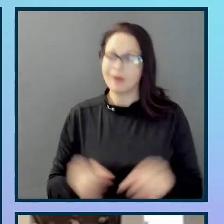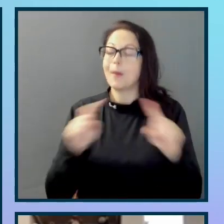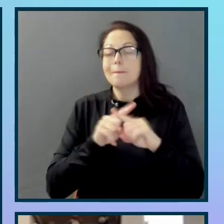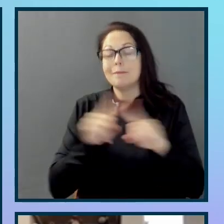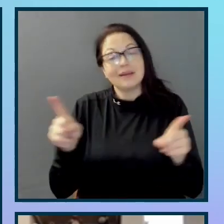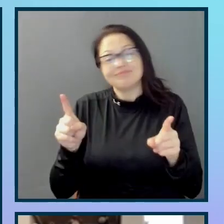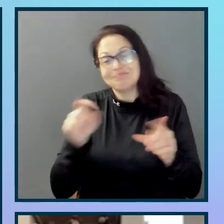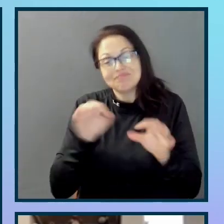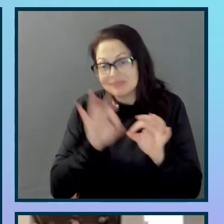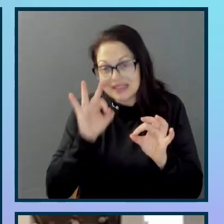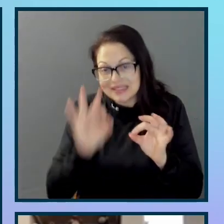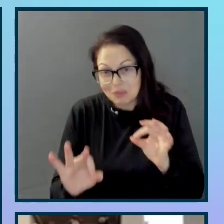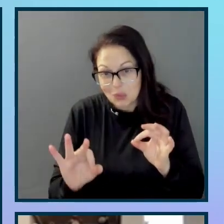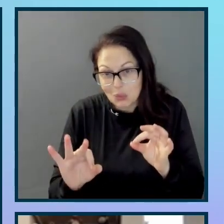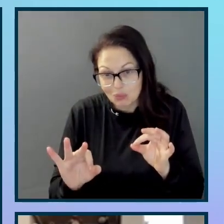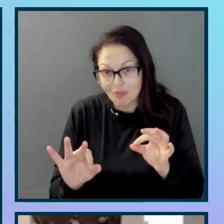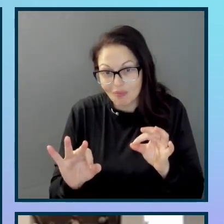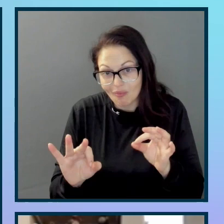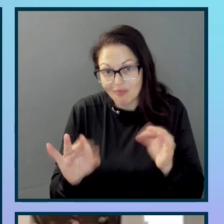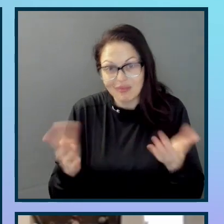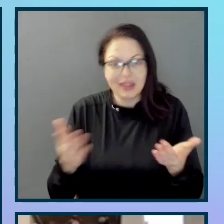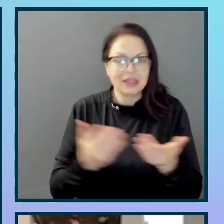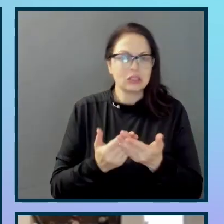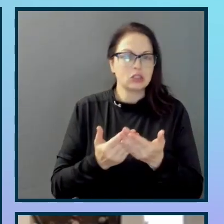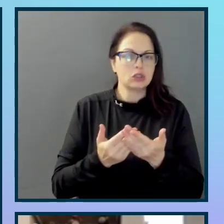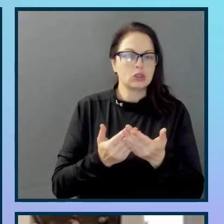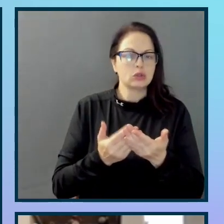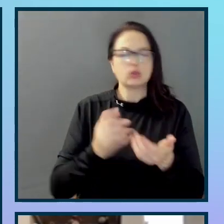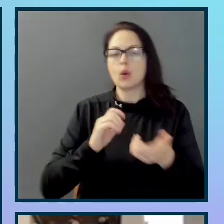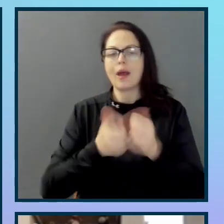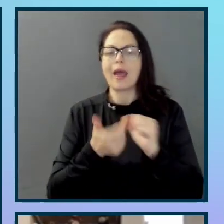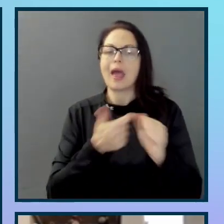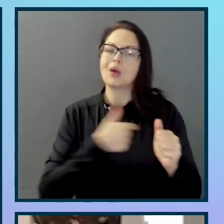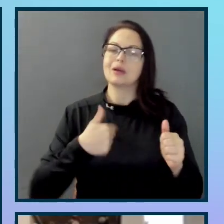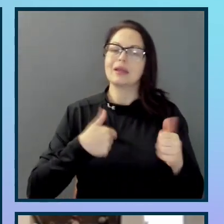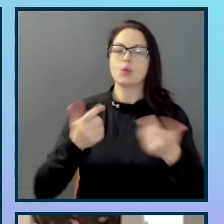So let's look quickly at how we can go about getting leadership support.